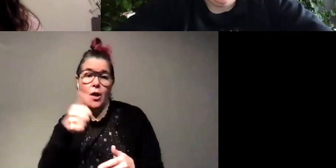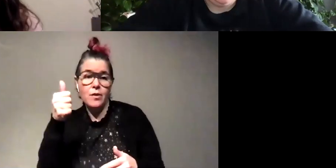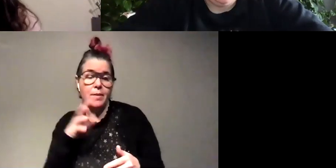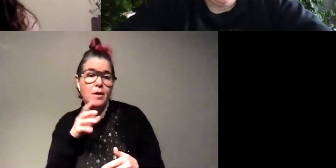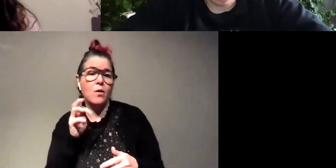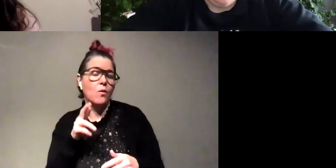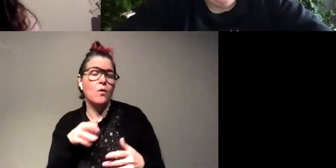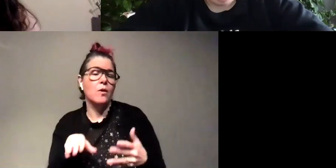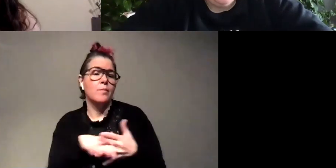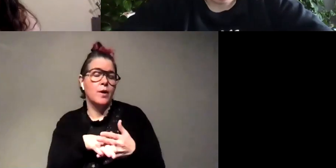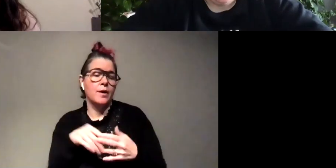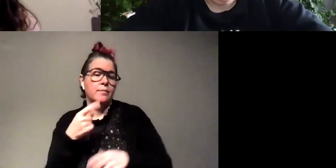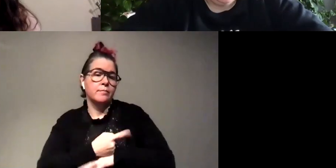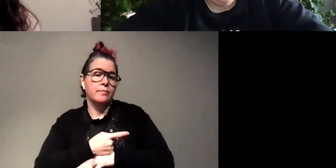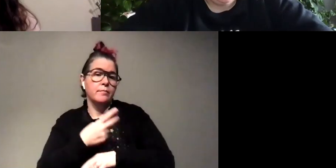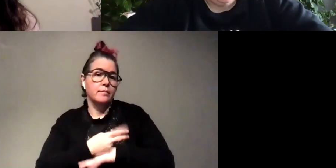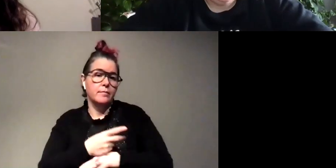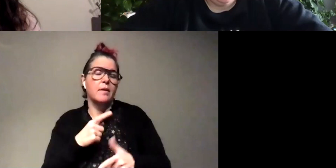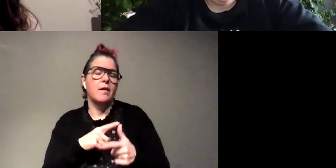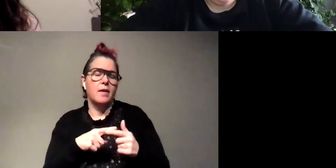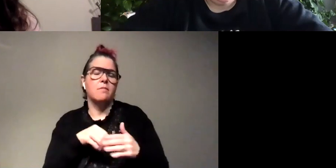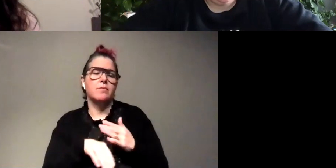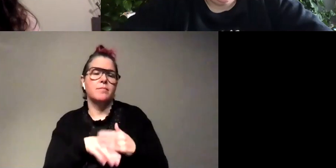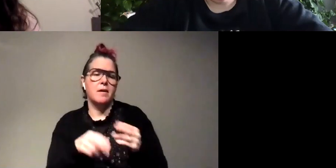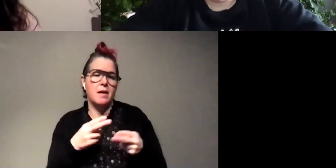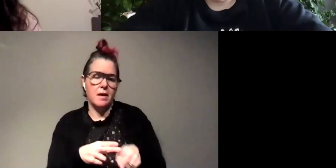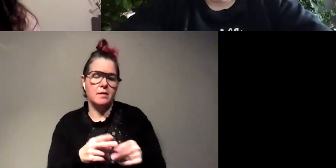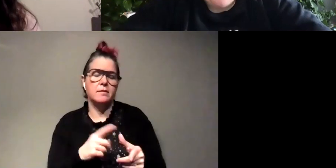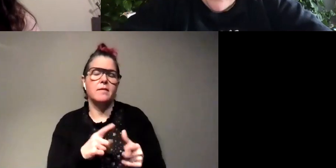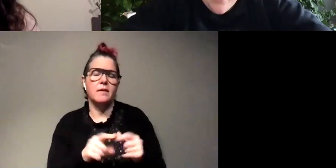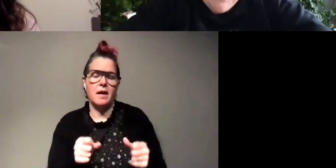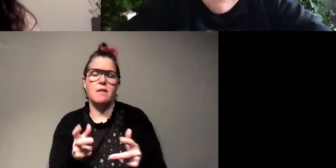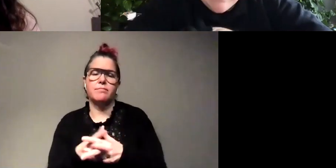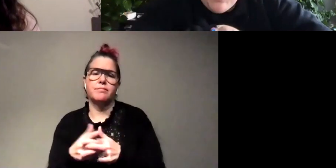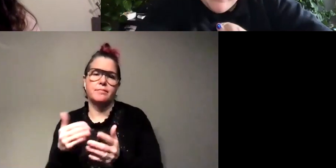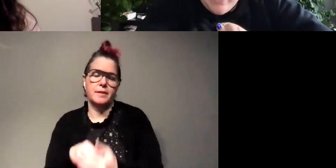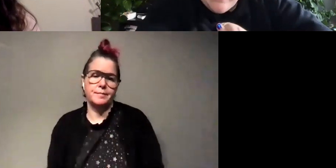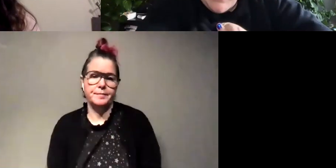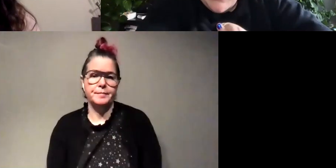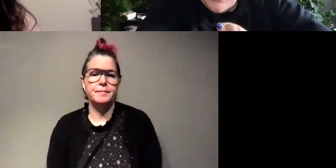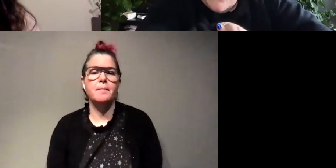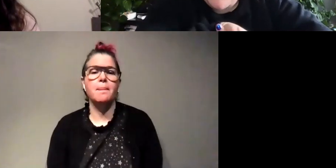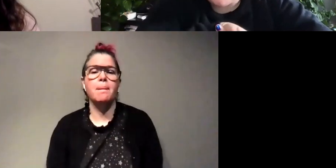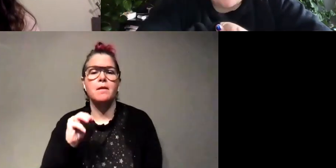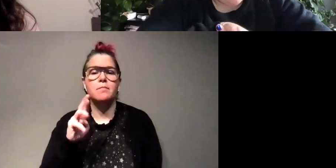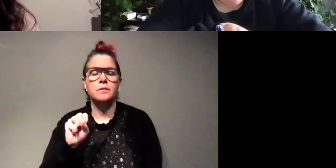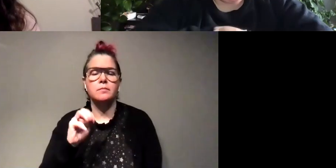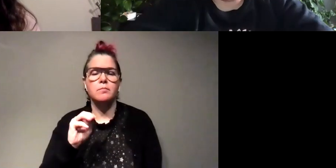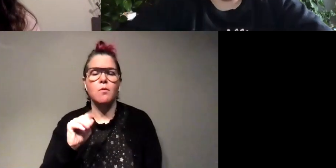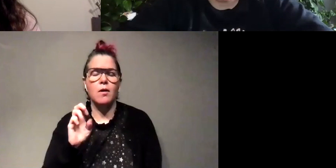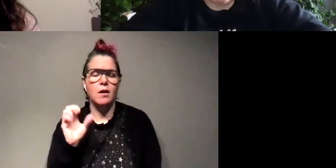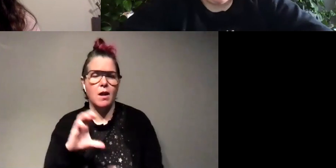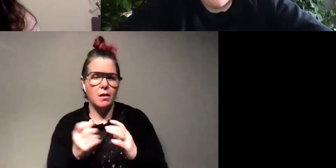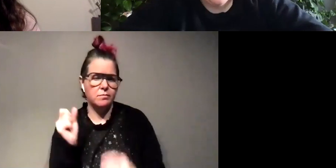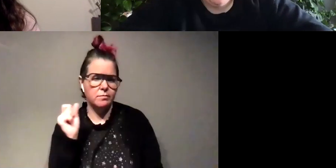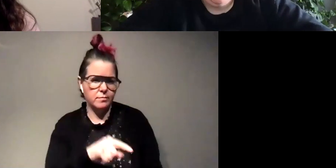take a break for a day or two until she lays her eggs and then she can meet again cool um mrs moore's class would like to know do fireflies